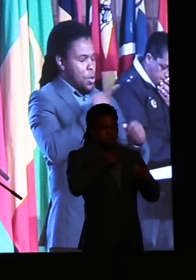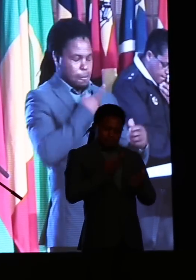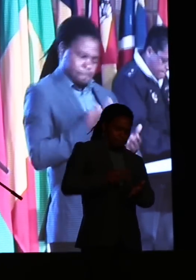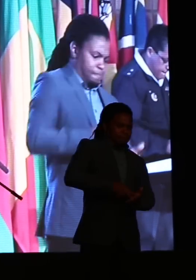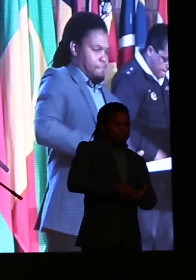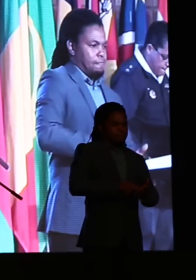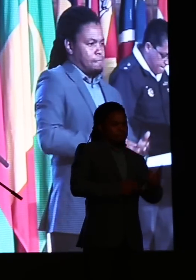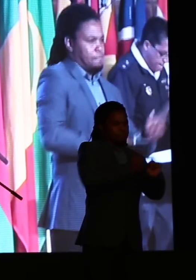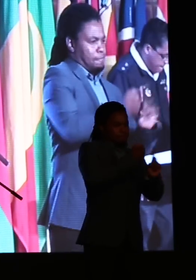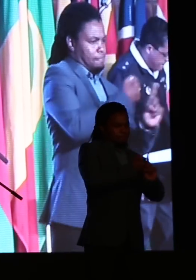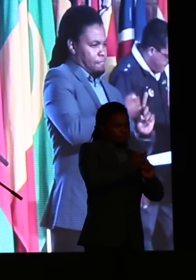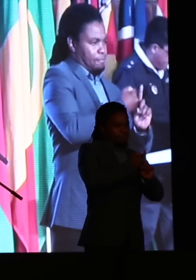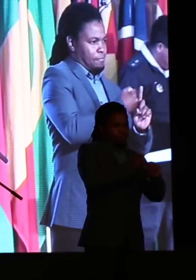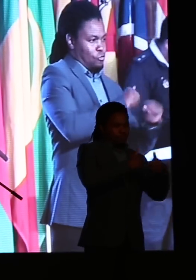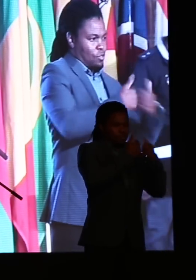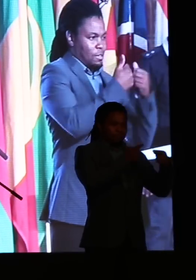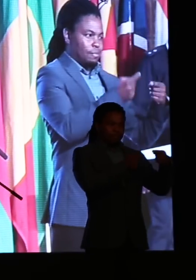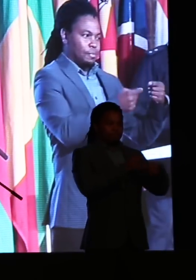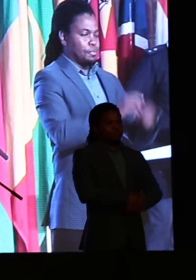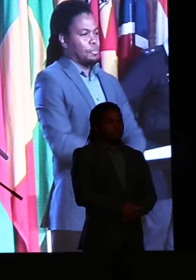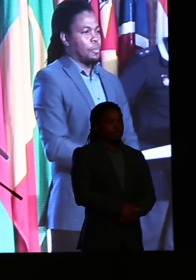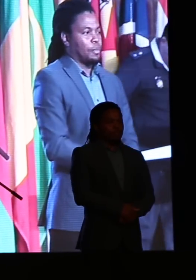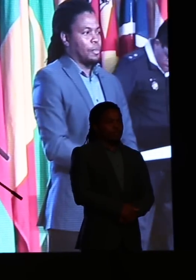their multitudes to challenge that particular... Two down.